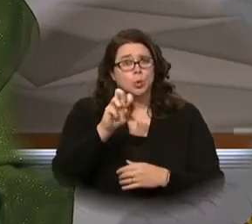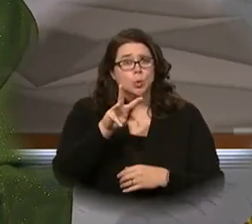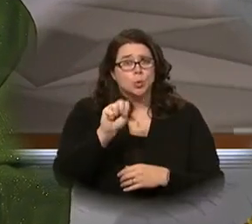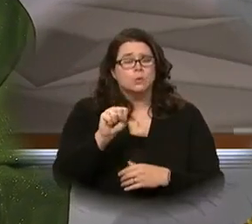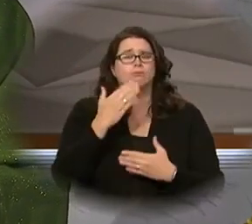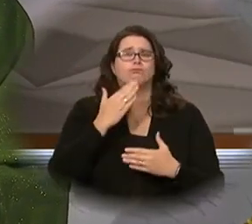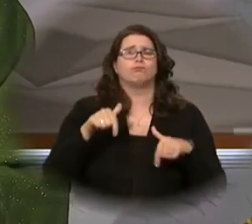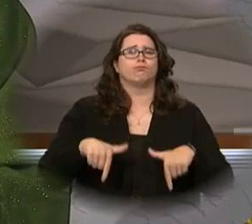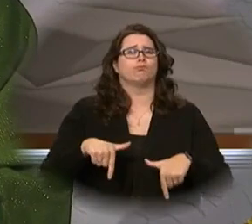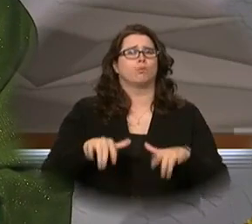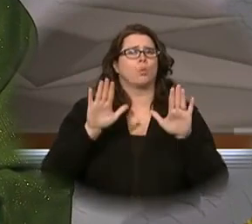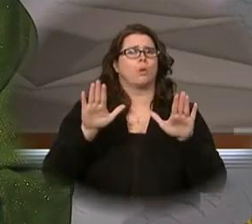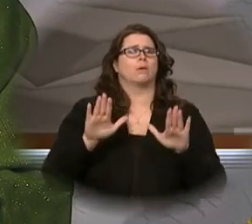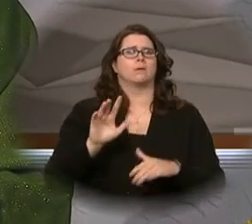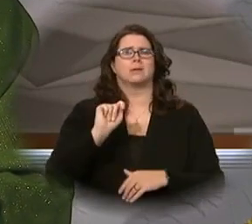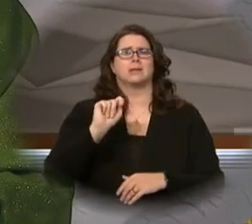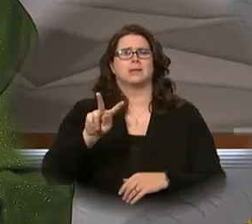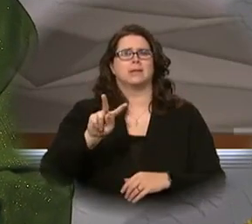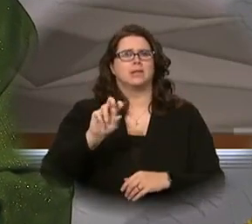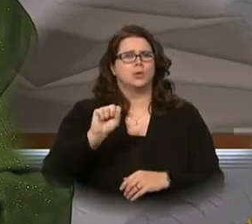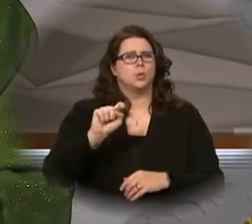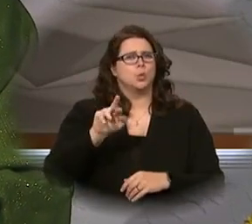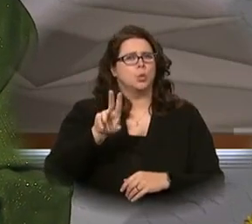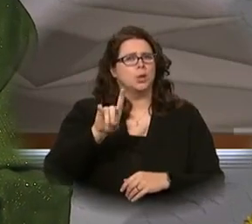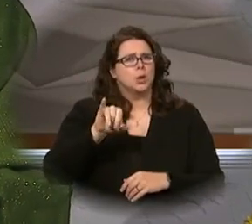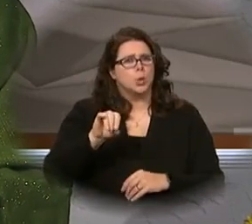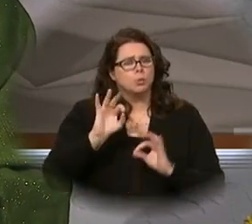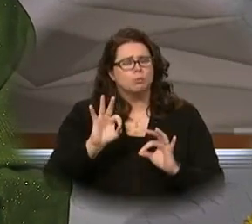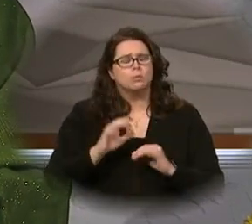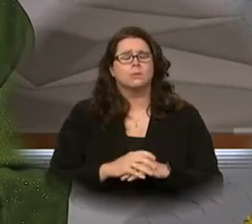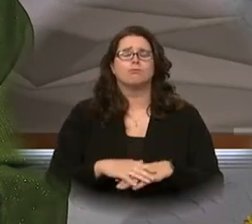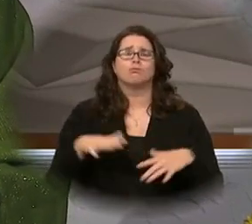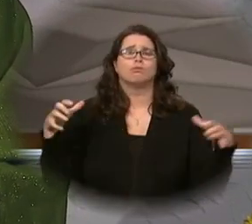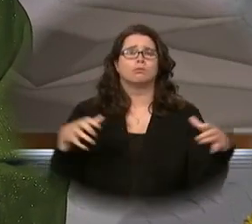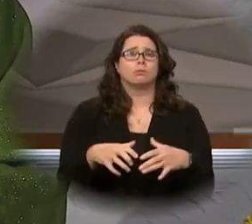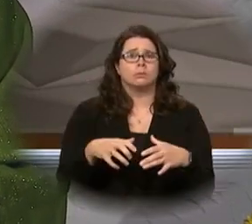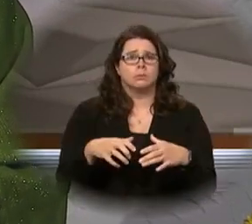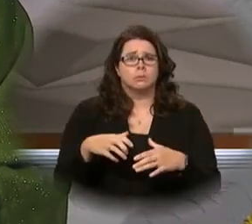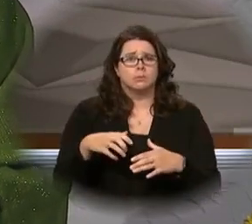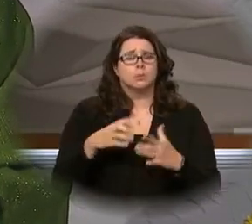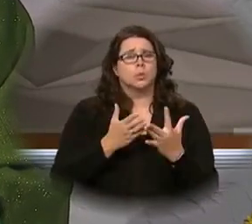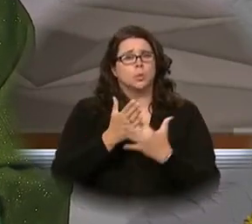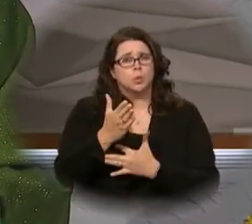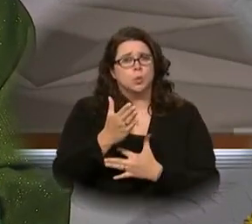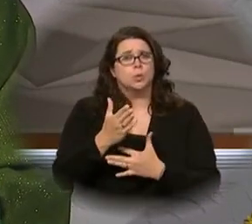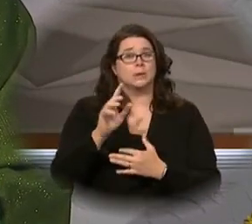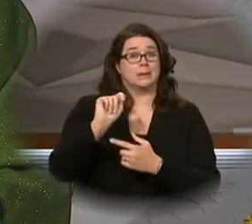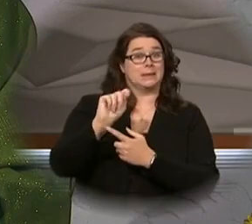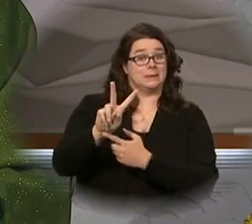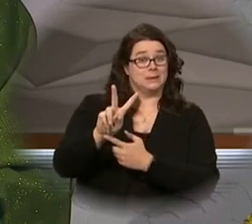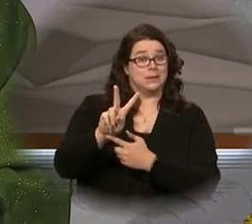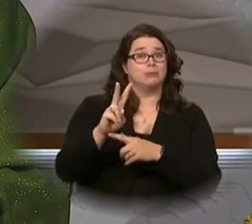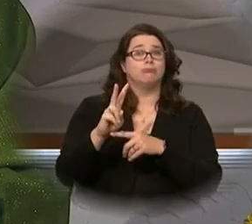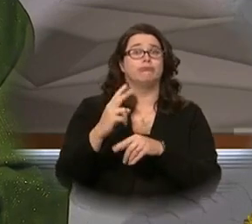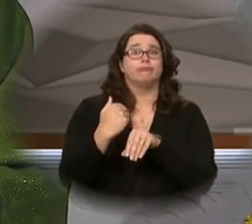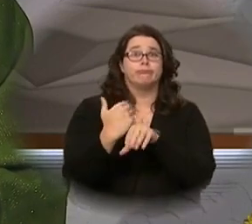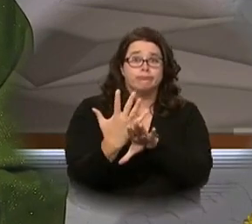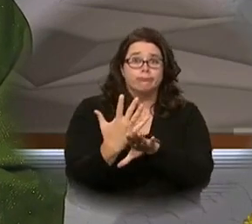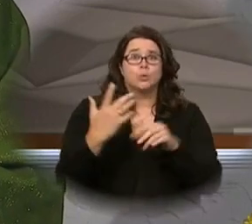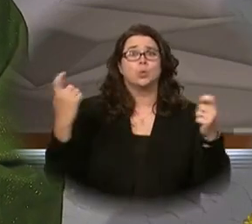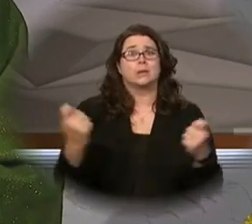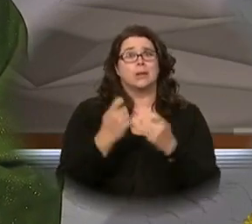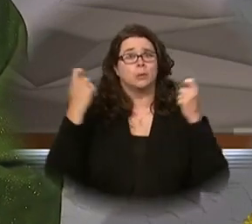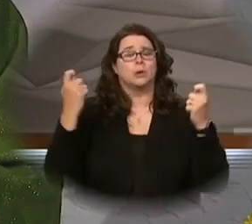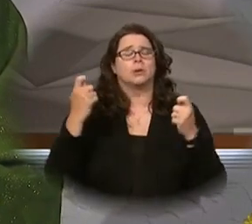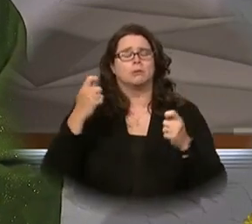this wonderful television studio so as we gather in through the good through television to celebrate let